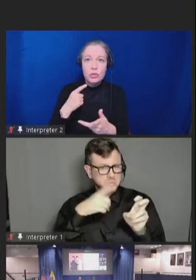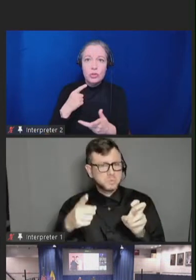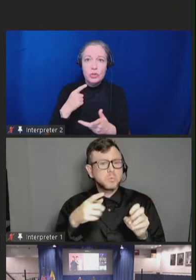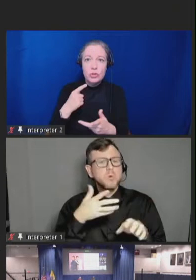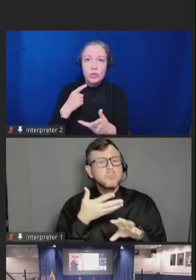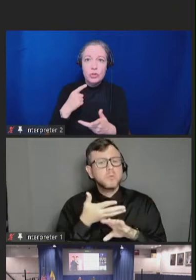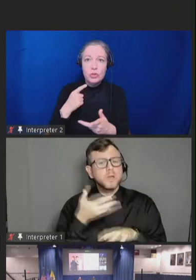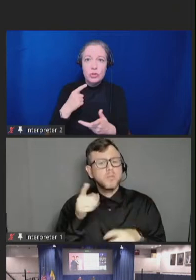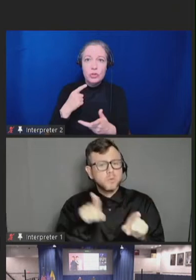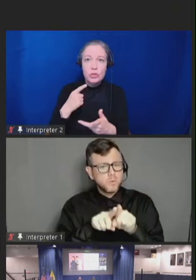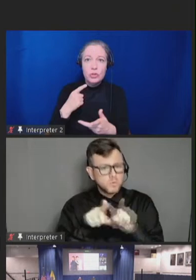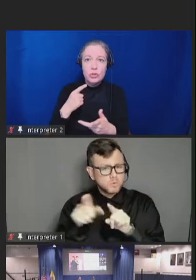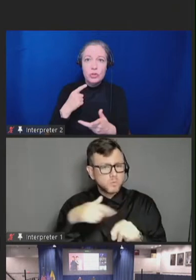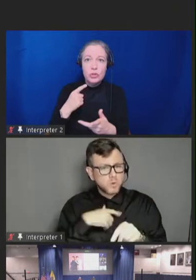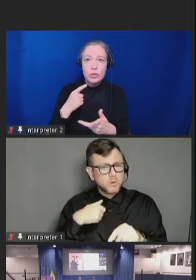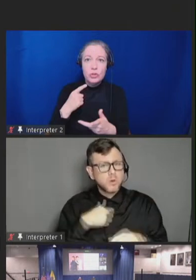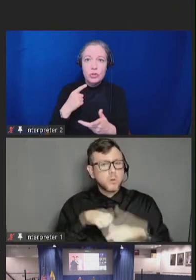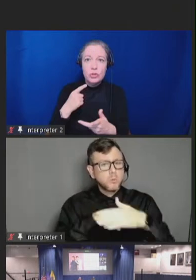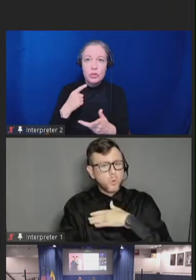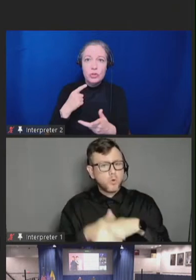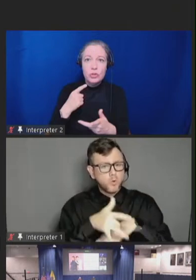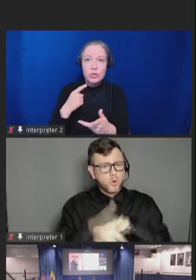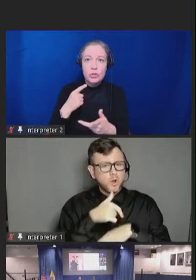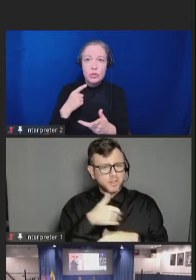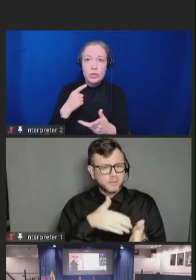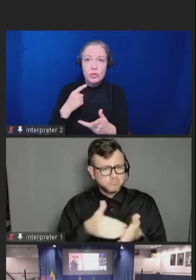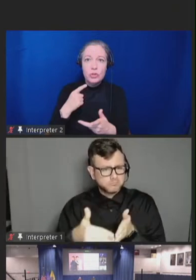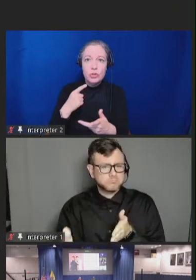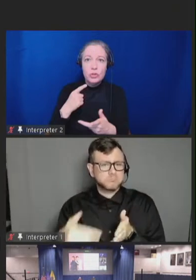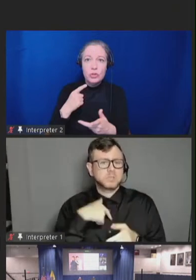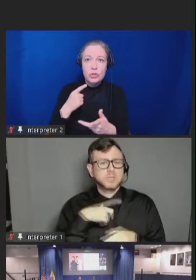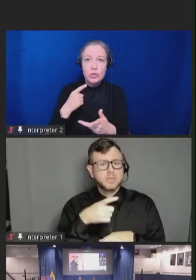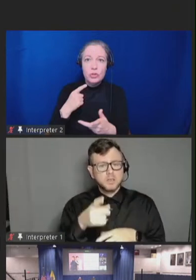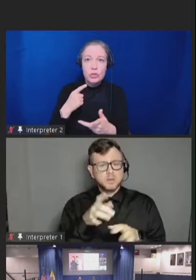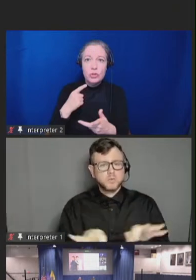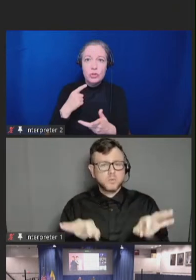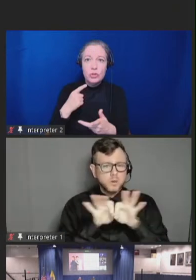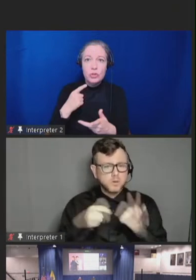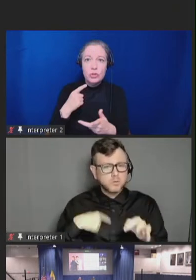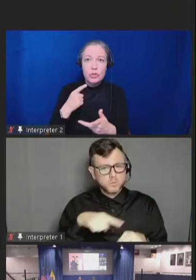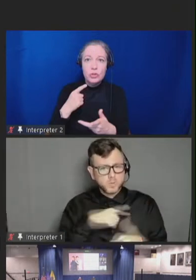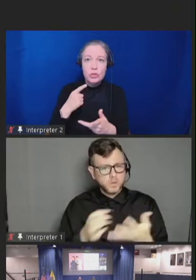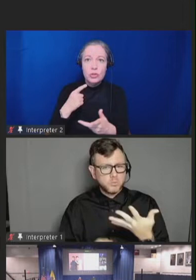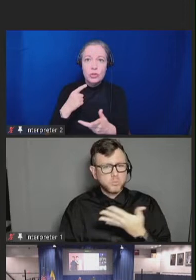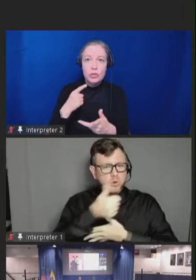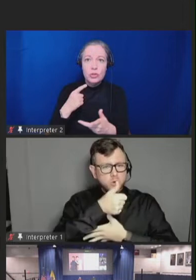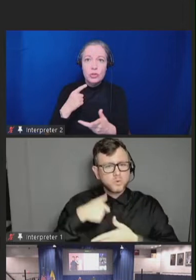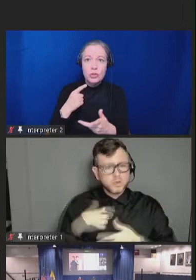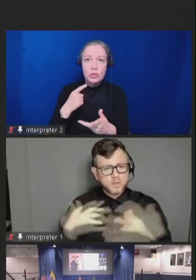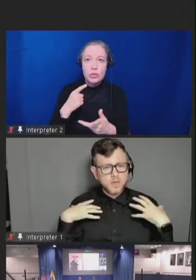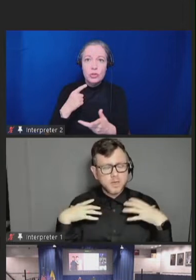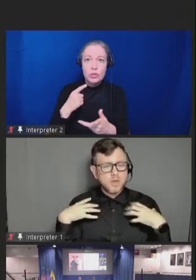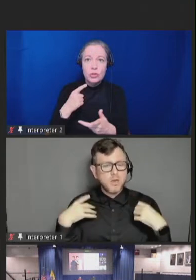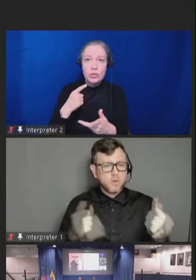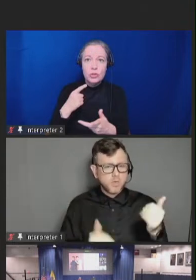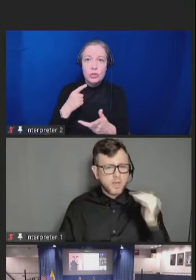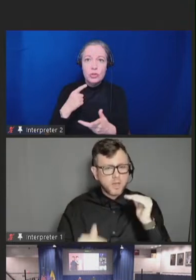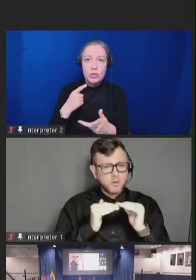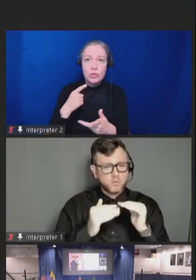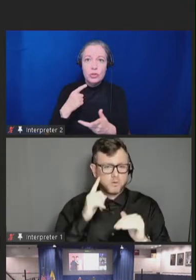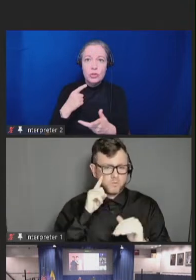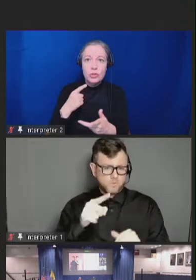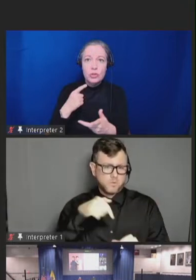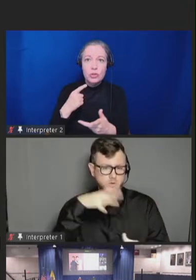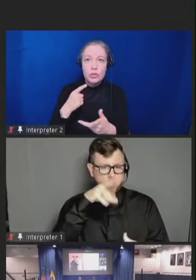community. In addition to known social determinants of health, the autism community faces unique barriers